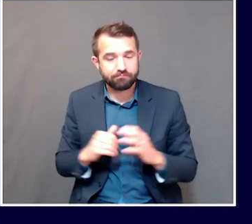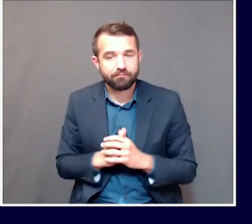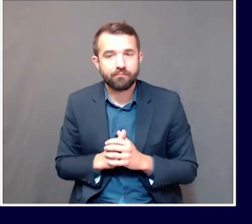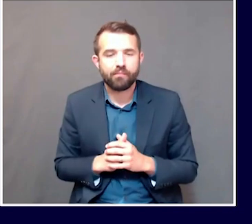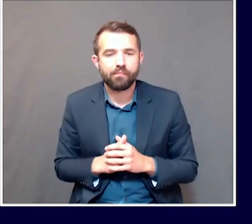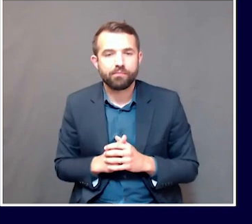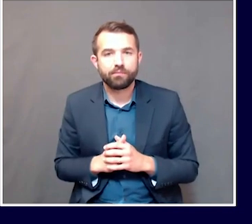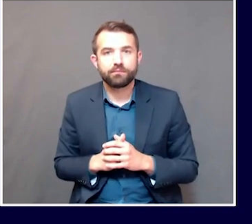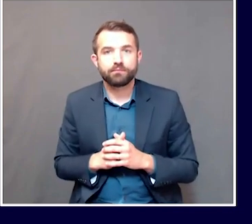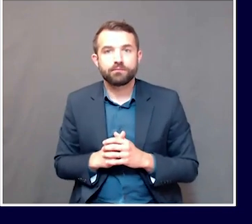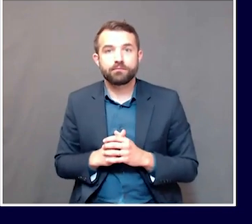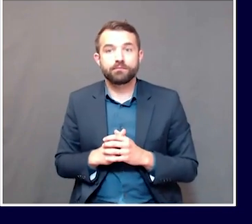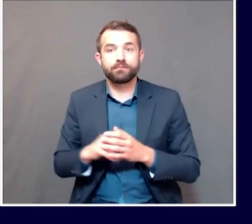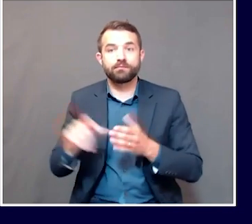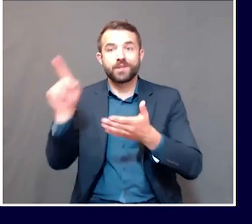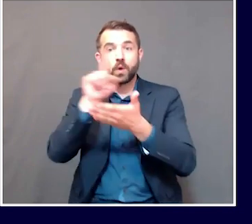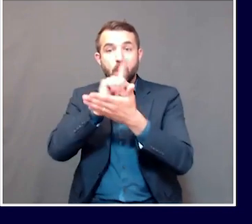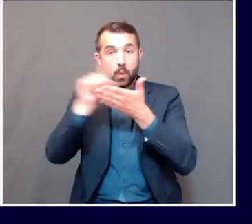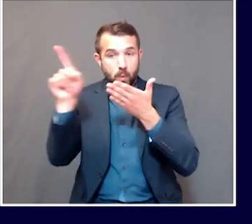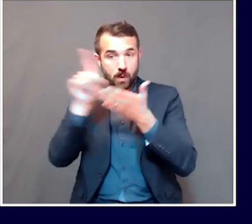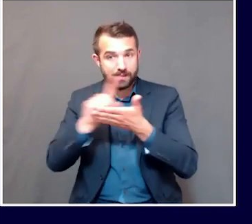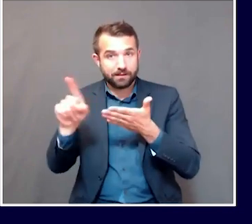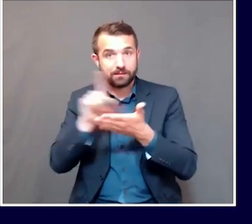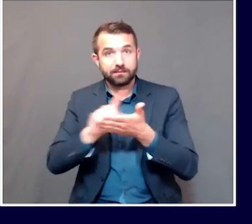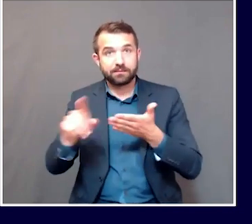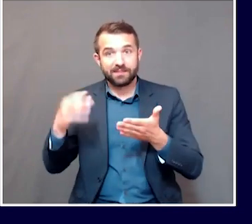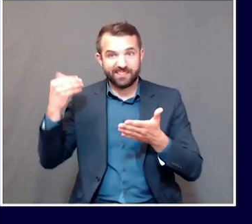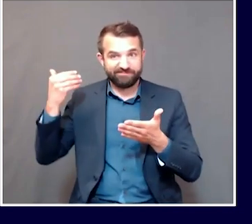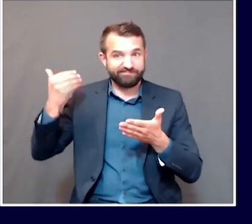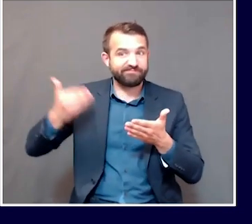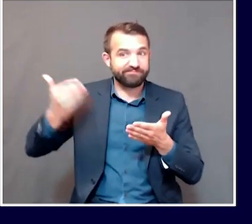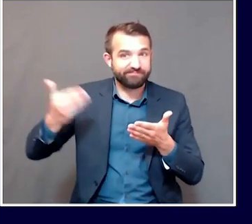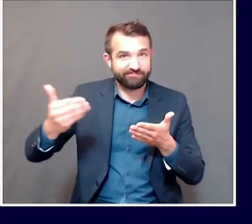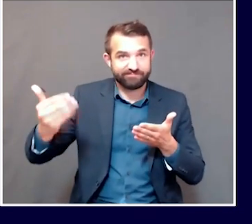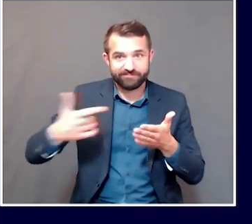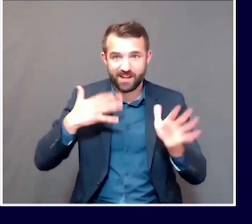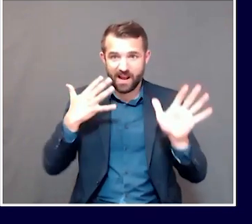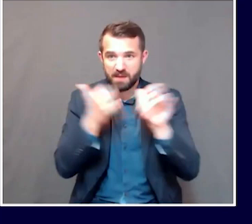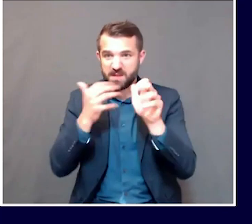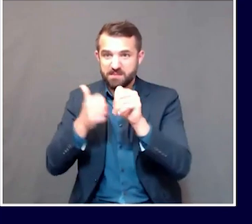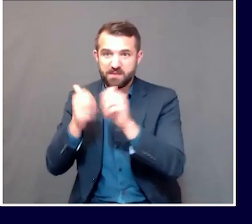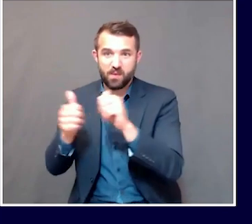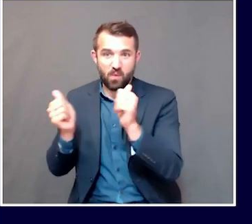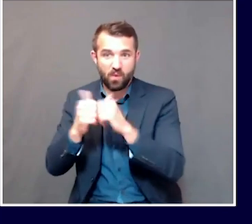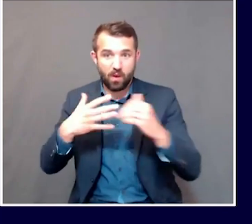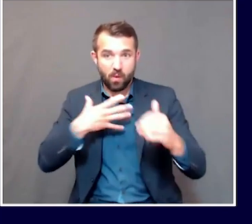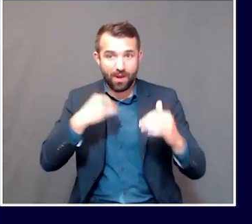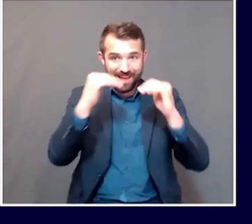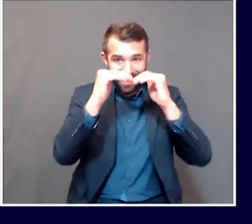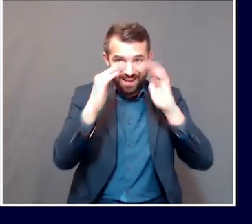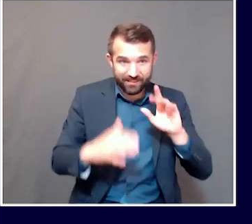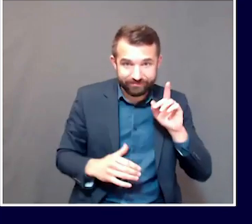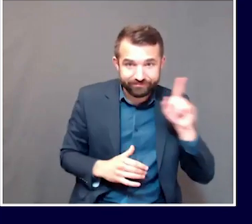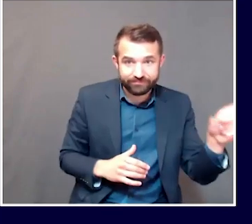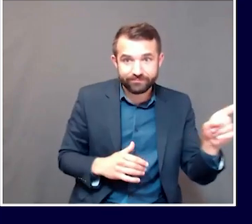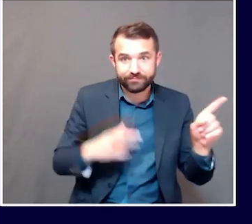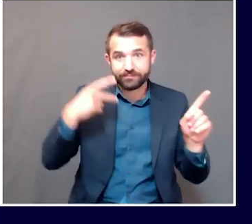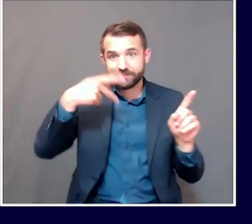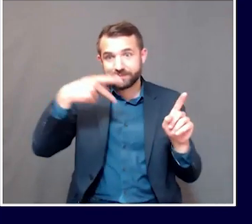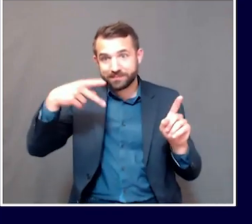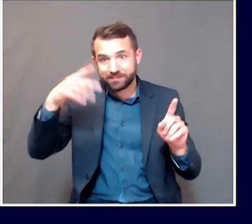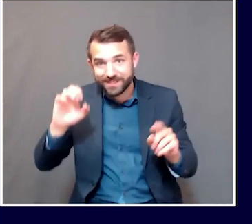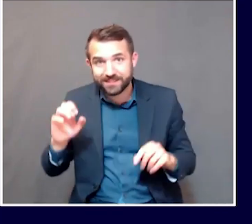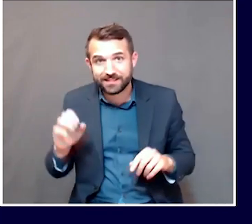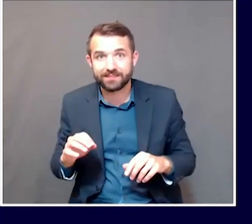least weekly if not more frequently updates from the White House about the PPE that is delivered directly to nursing